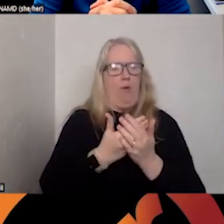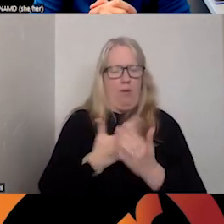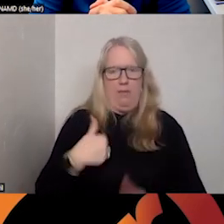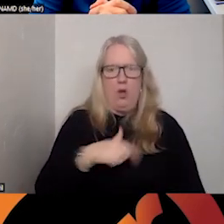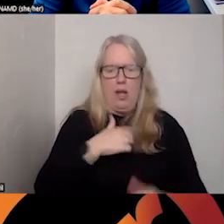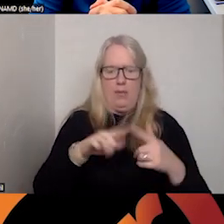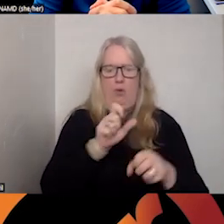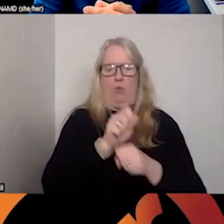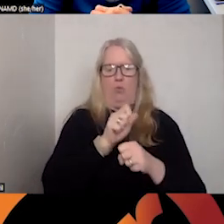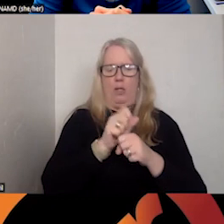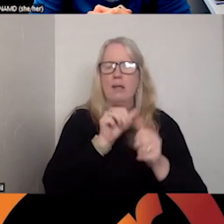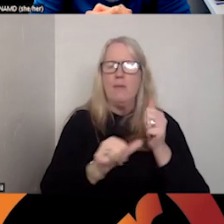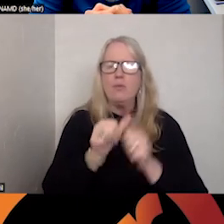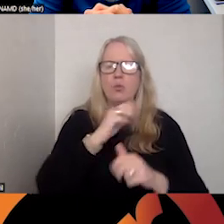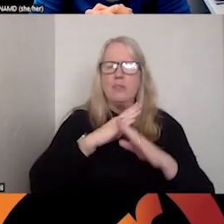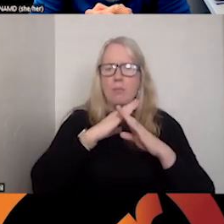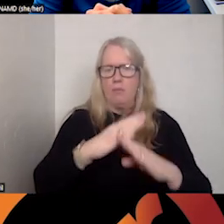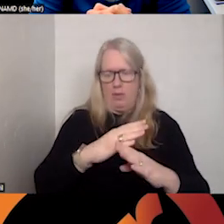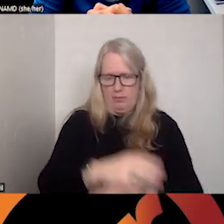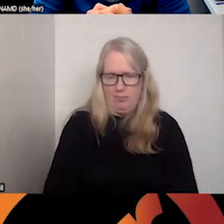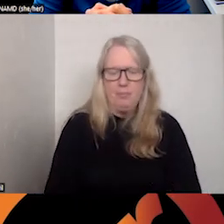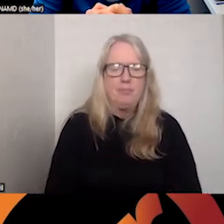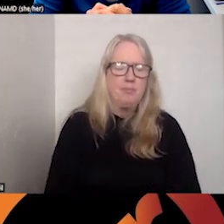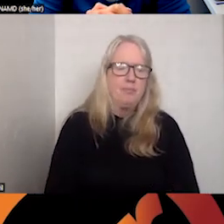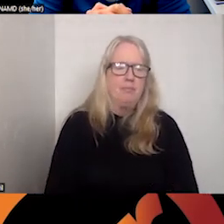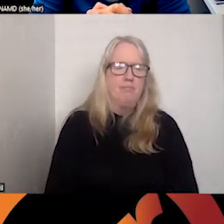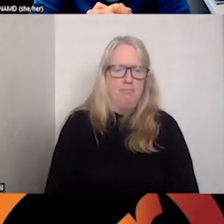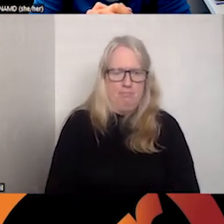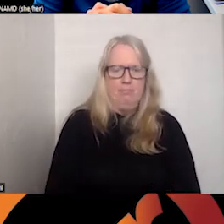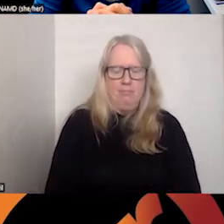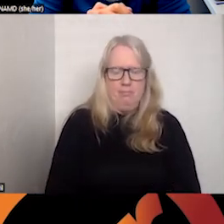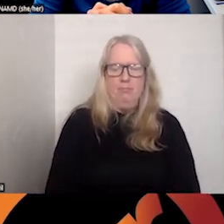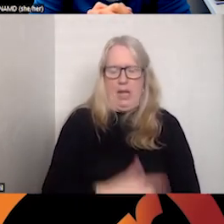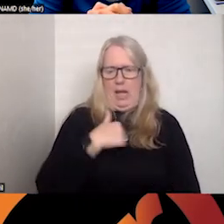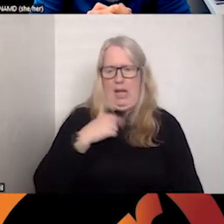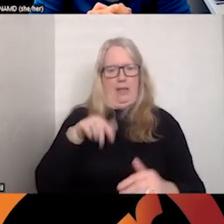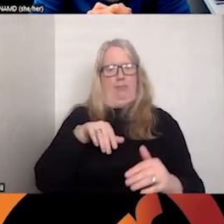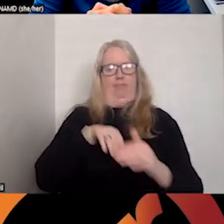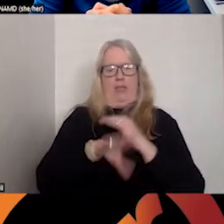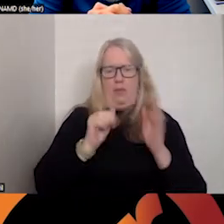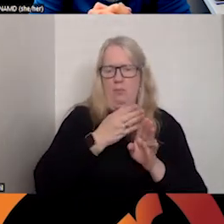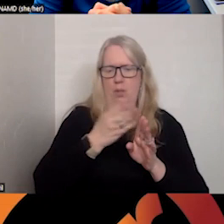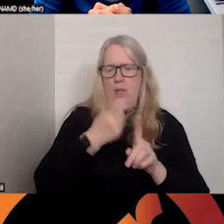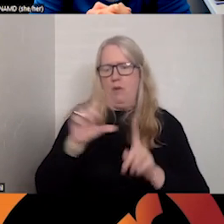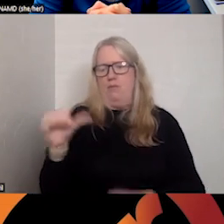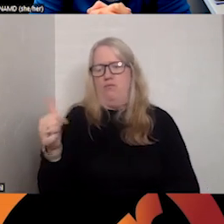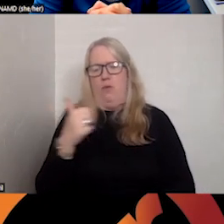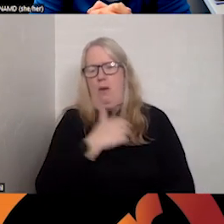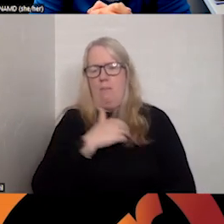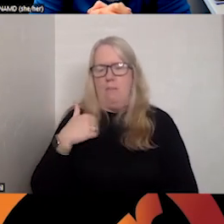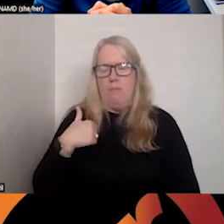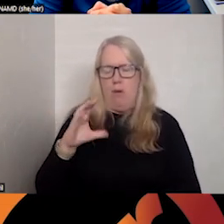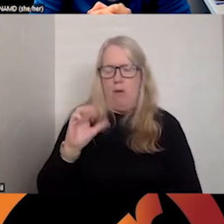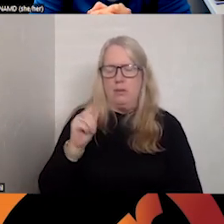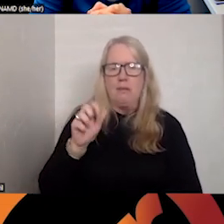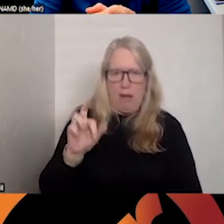in suicide prevention. And I came into this field from the area of breast cancer. And